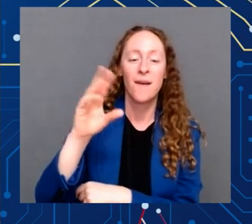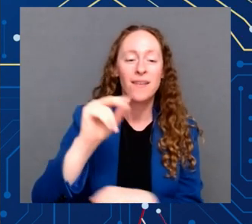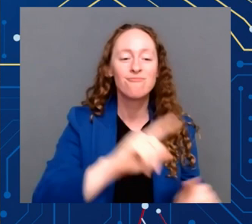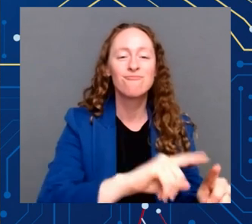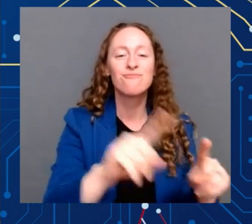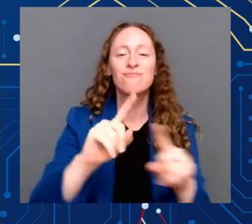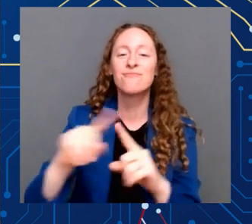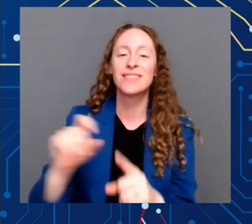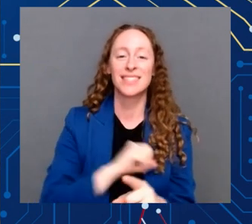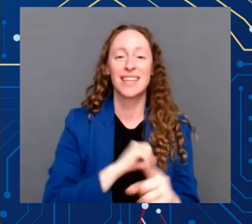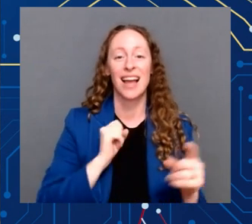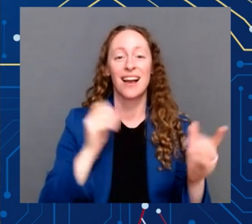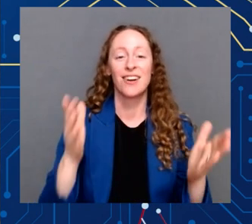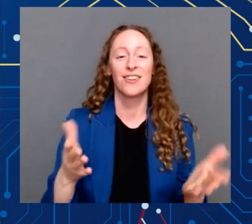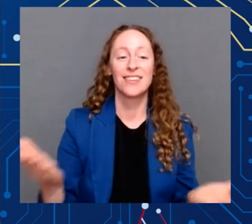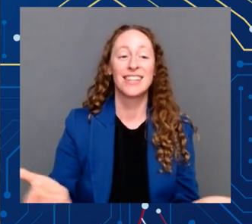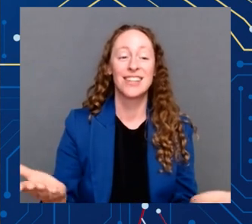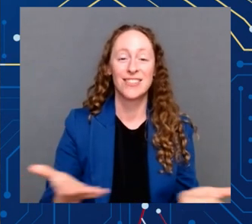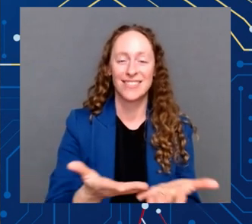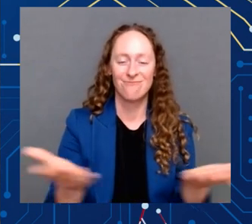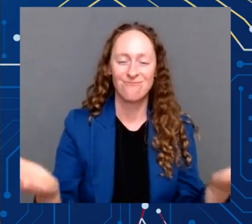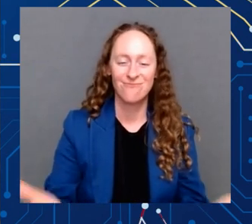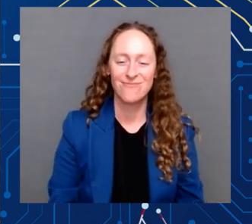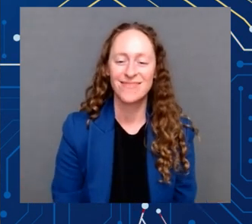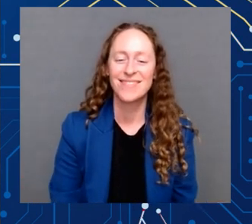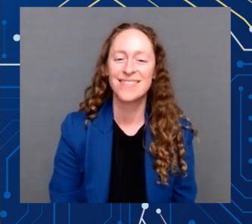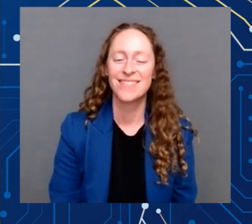six weeks it has been for the Senate.